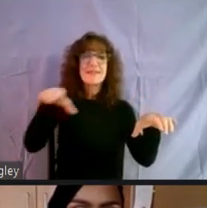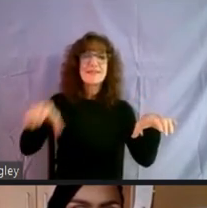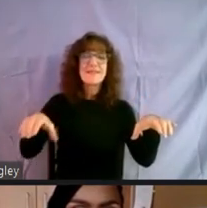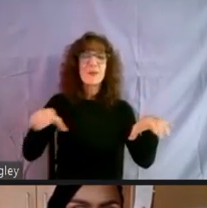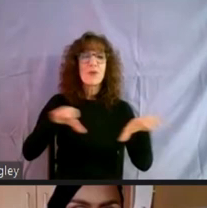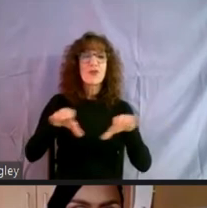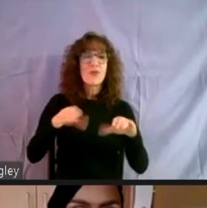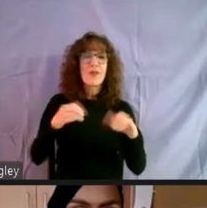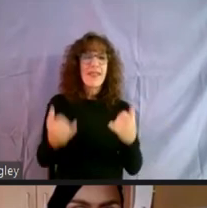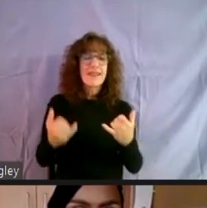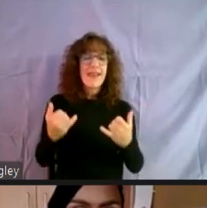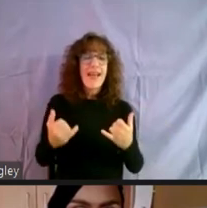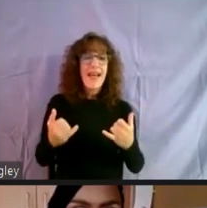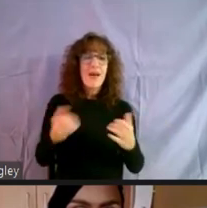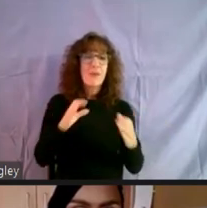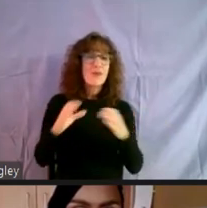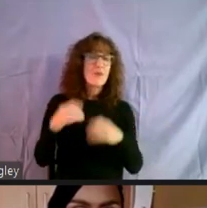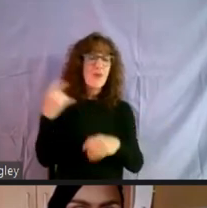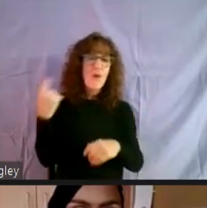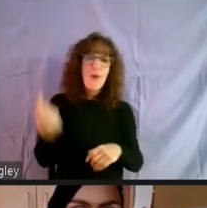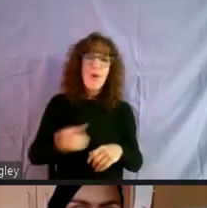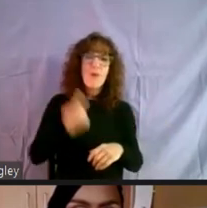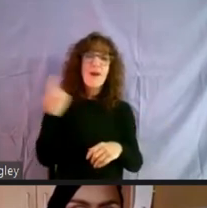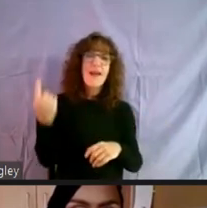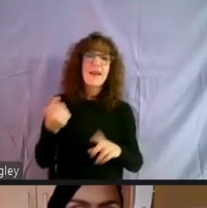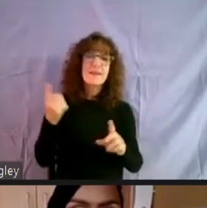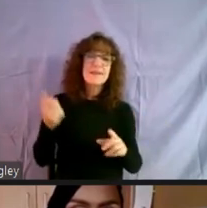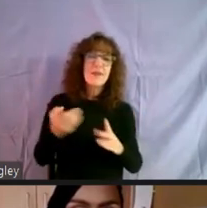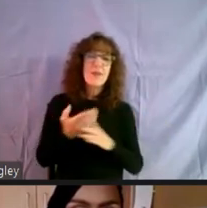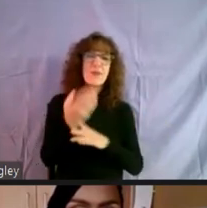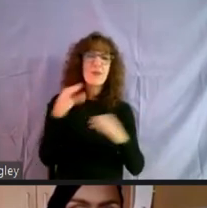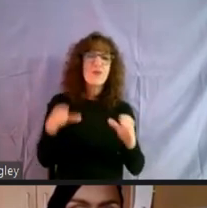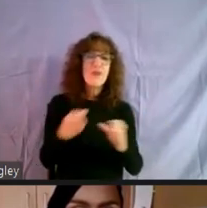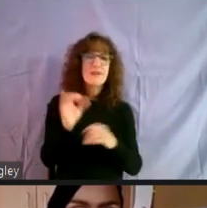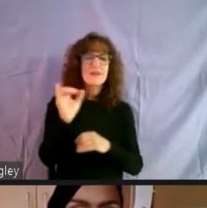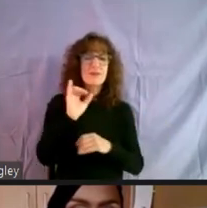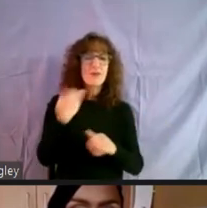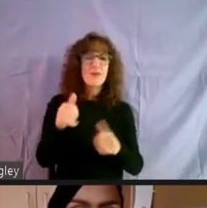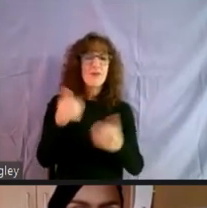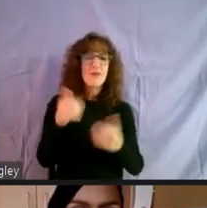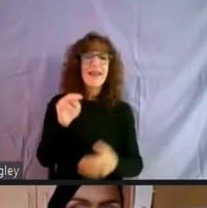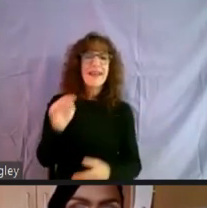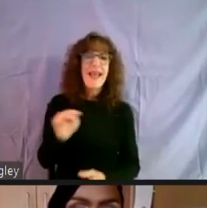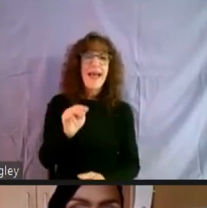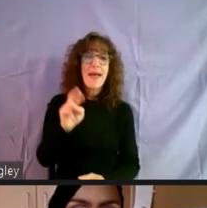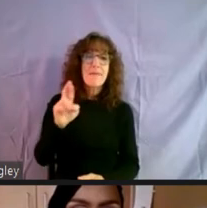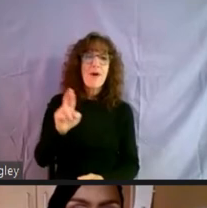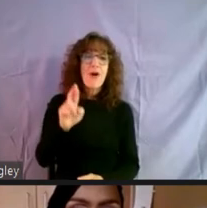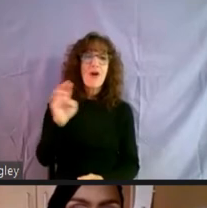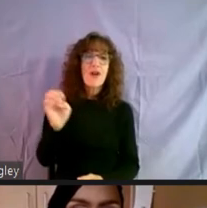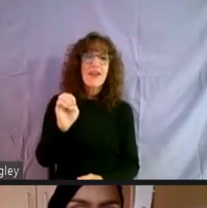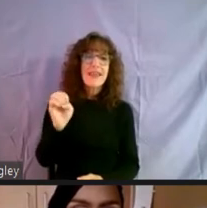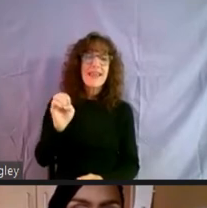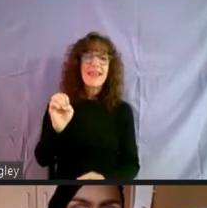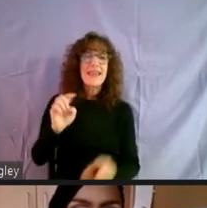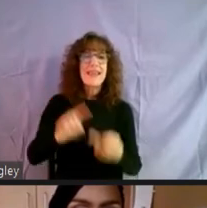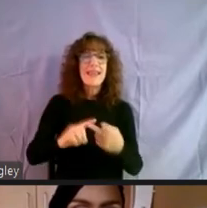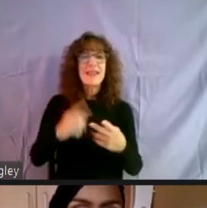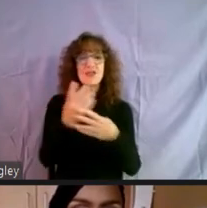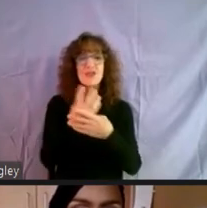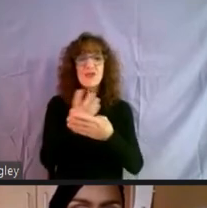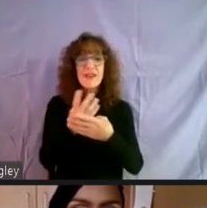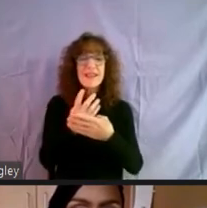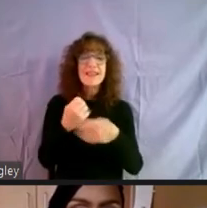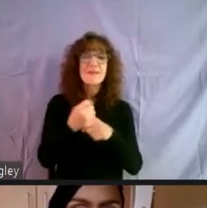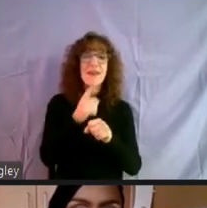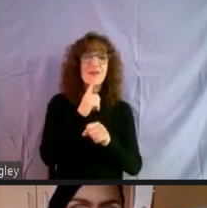currently doing that. We do that continuously and we're doing it also through the crisis where we're providing MREs. We're doing screenings, making sure